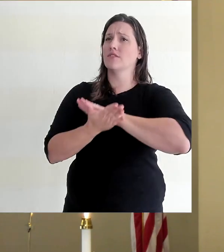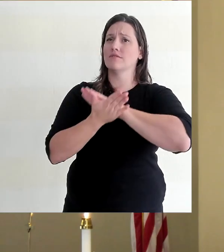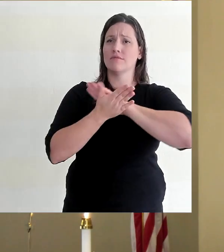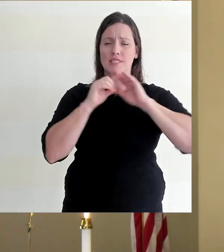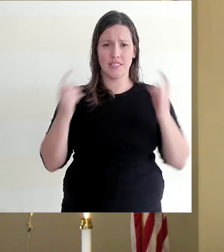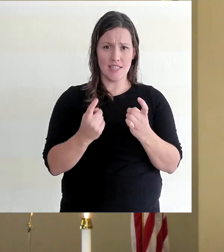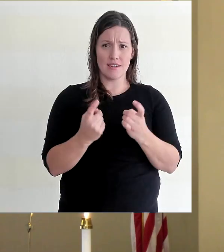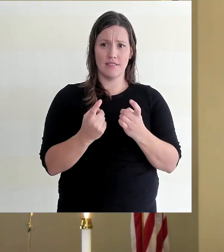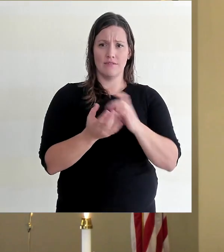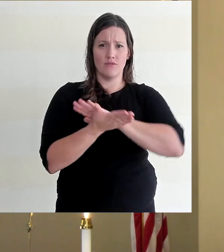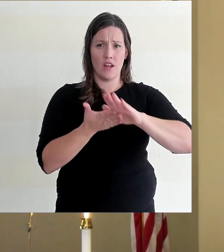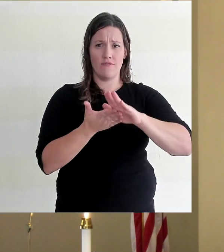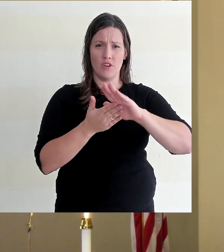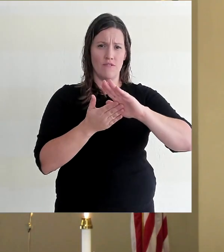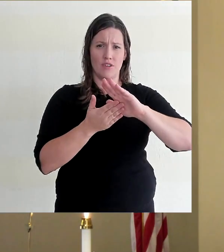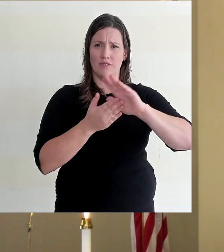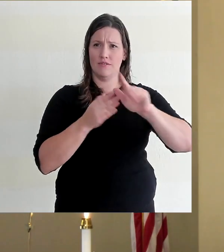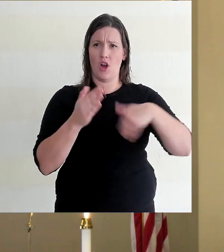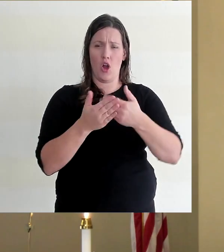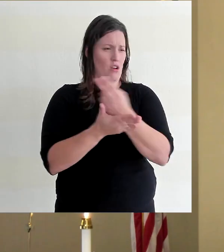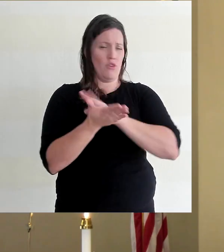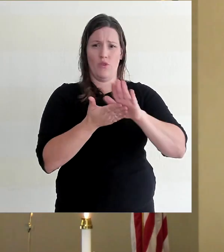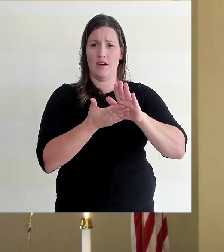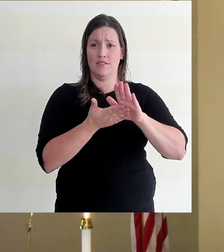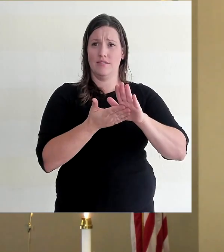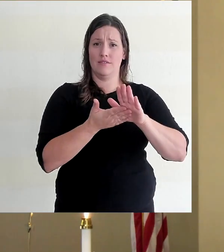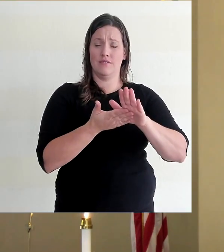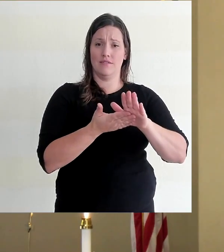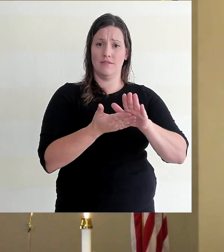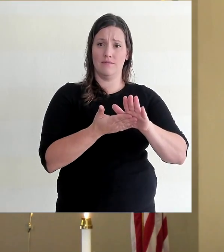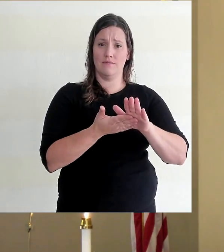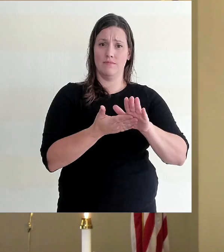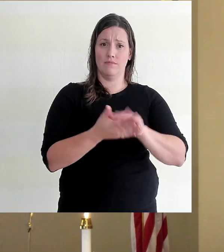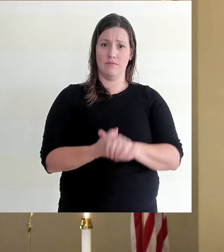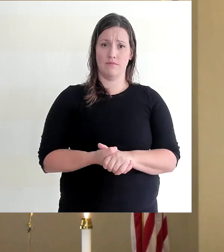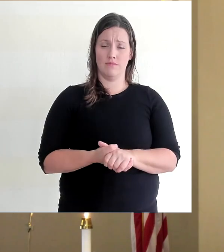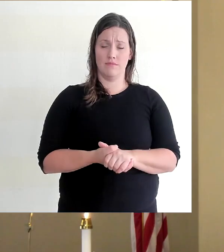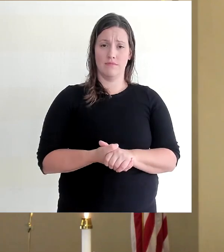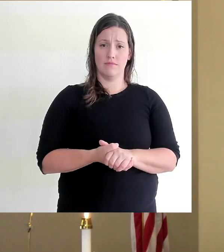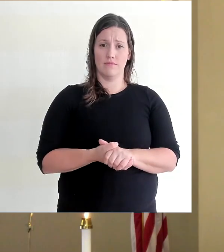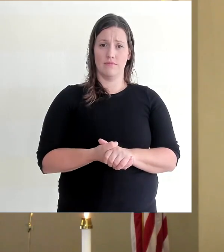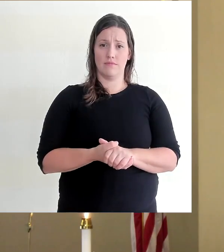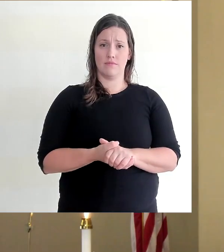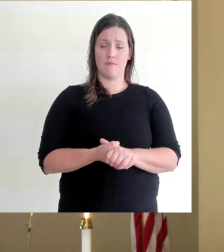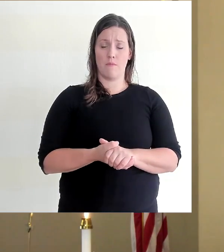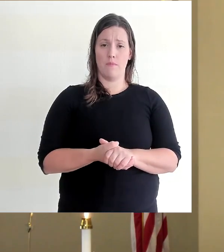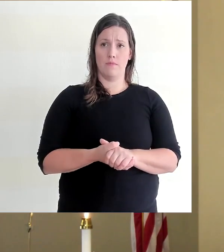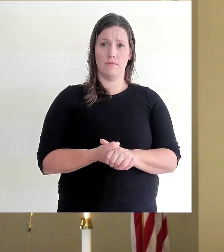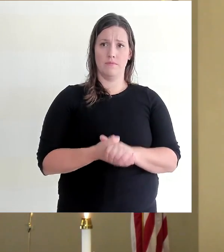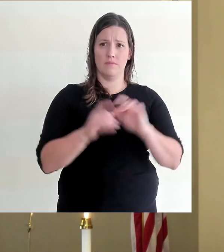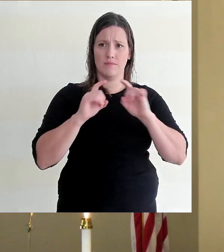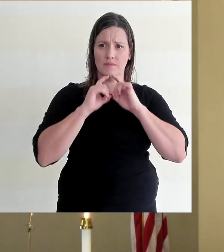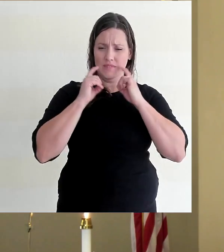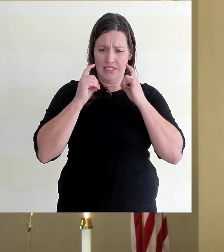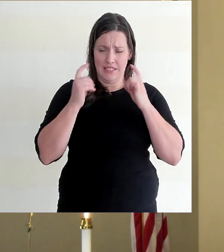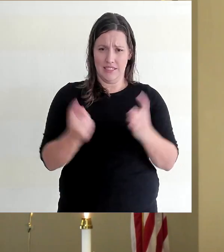our sins and cleanse us from all unrighteousness. We take a moment to silently reflect on our sinfulness